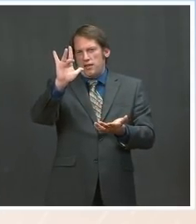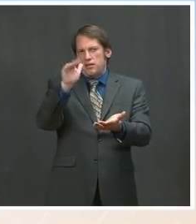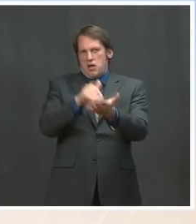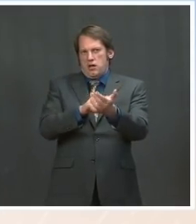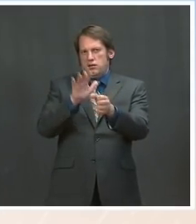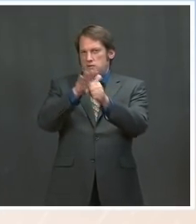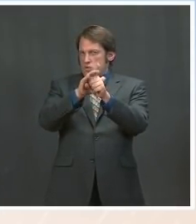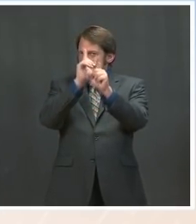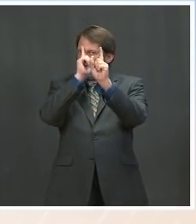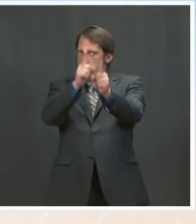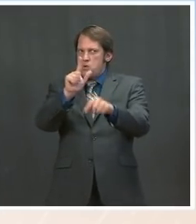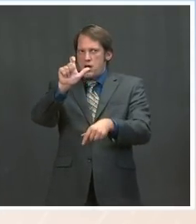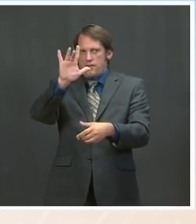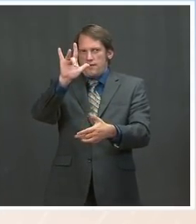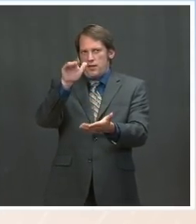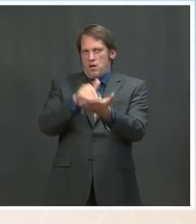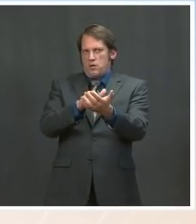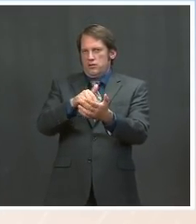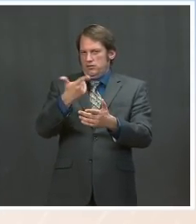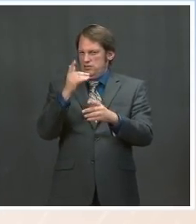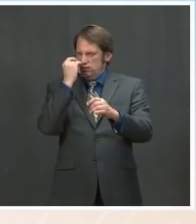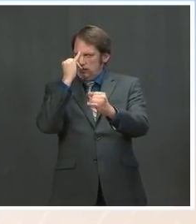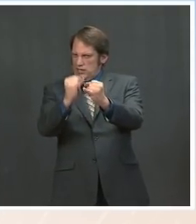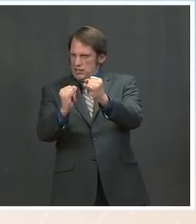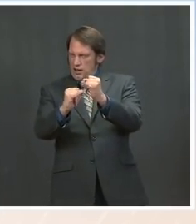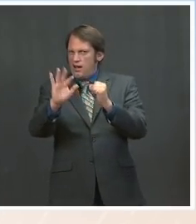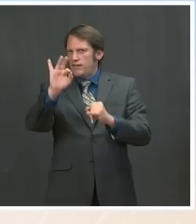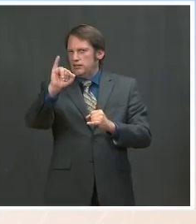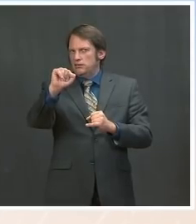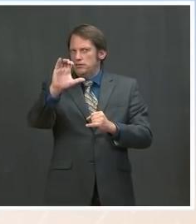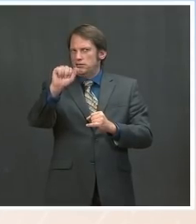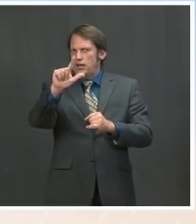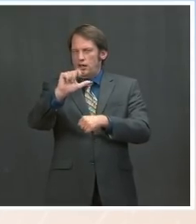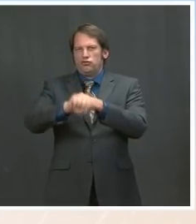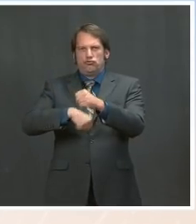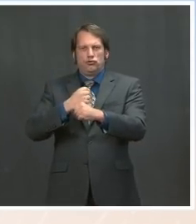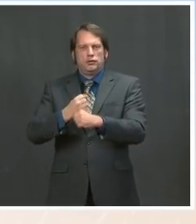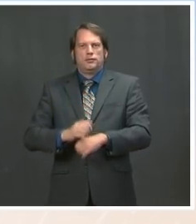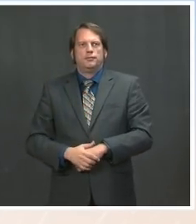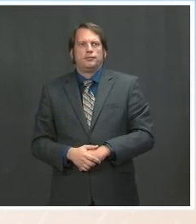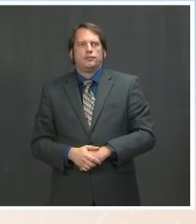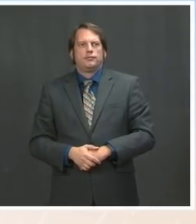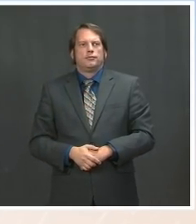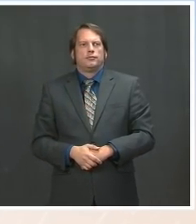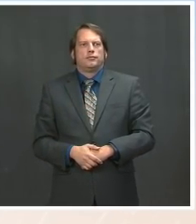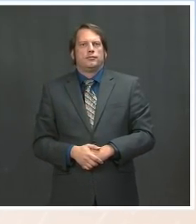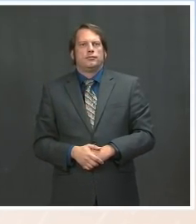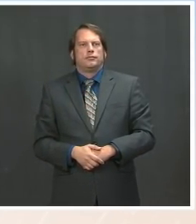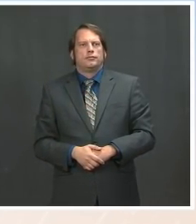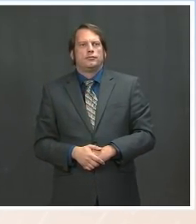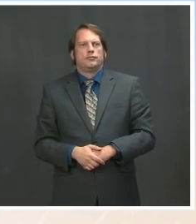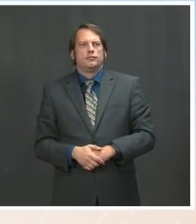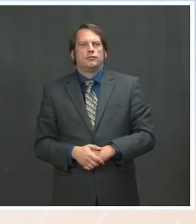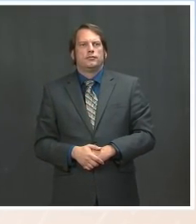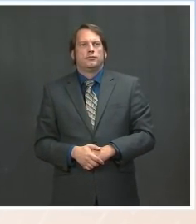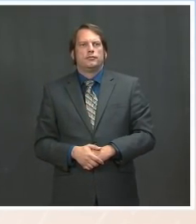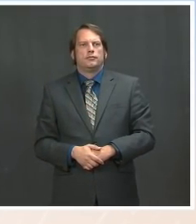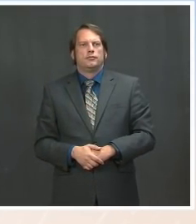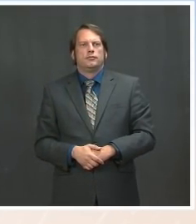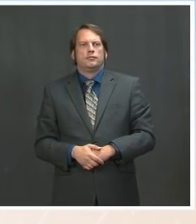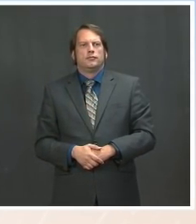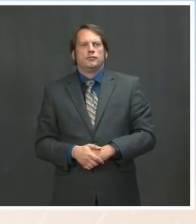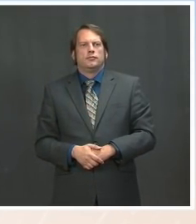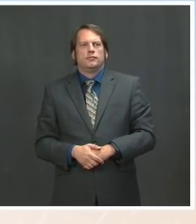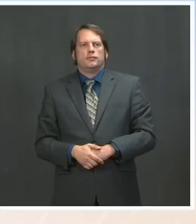the end of fiscal year 22. 62,500 was a down payment — meant to be a down payment in this year.